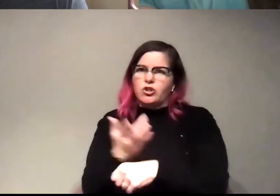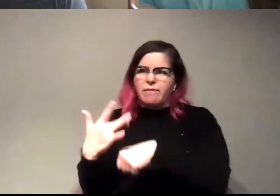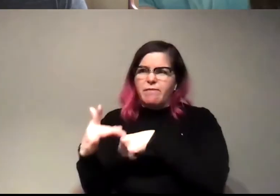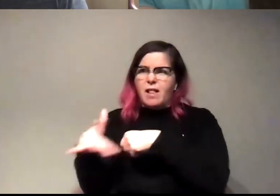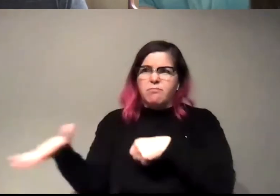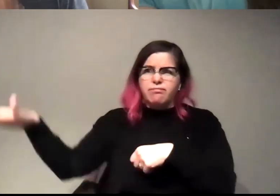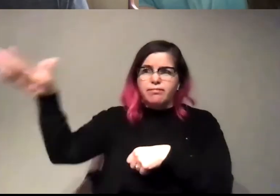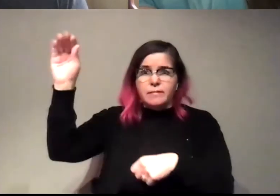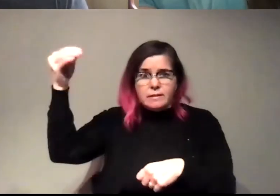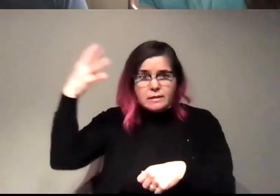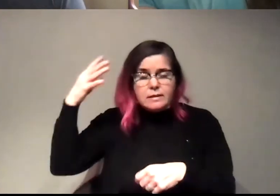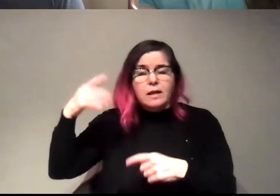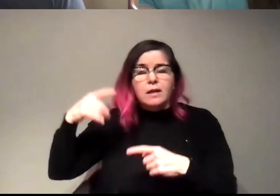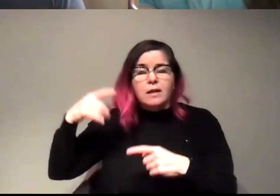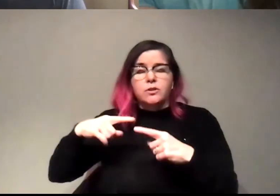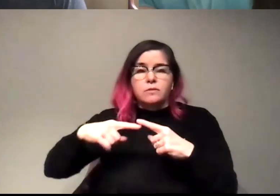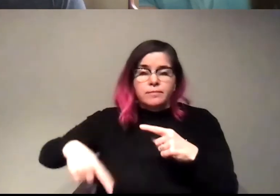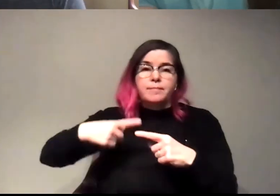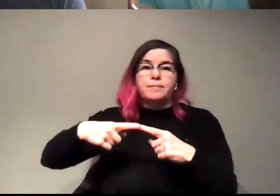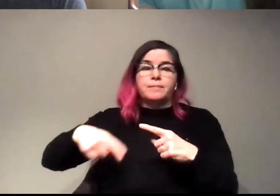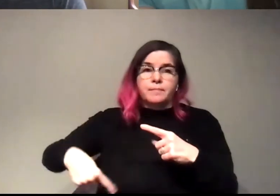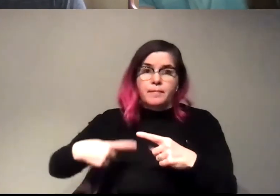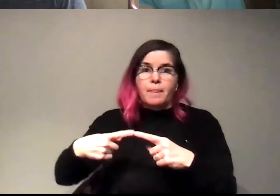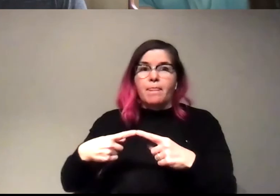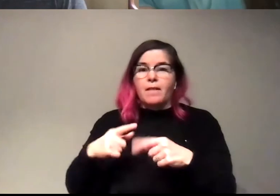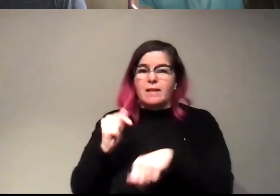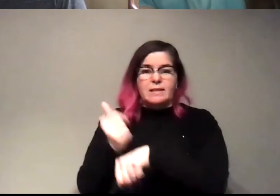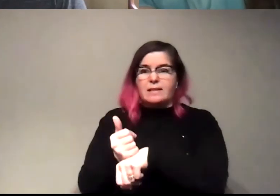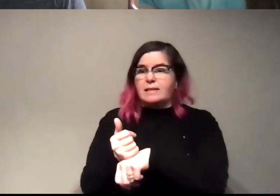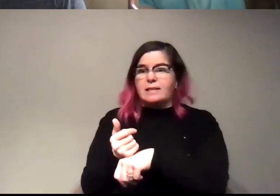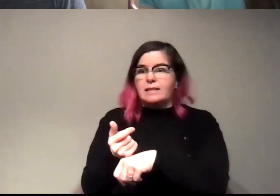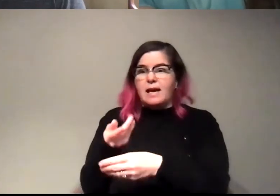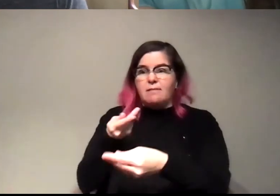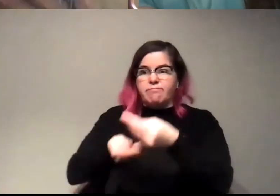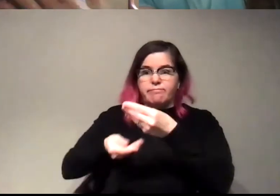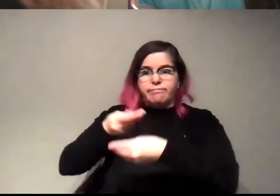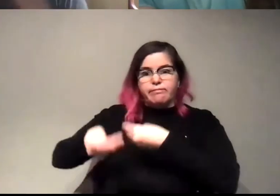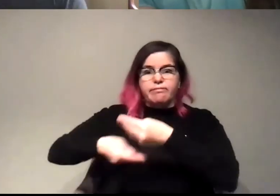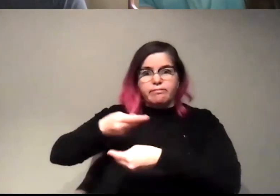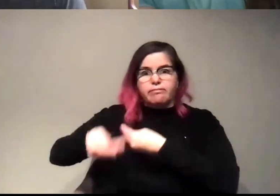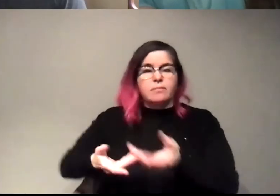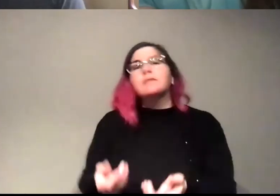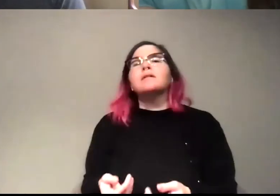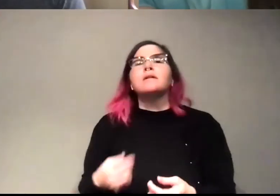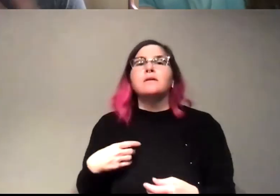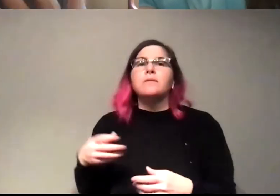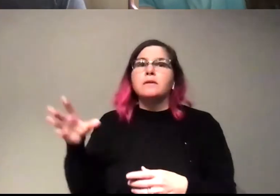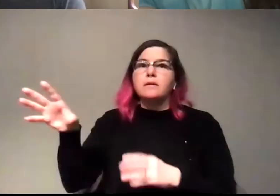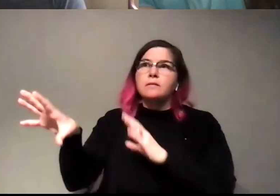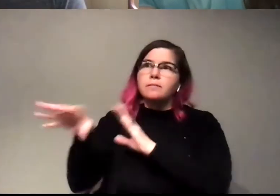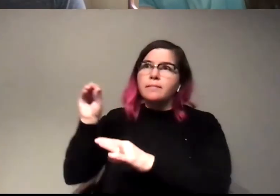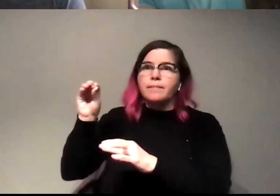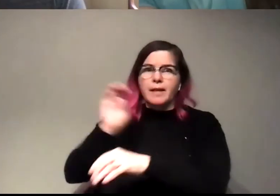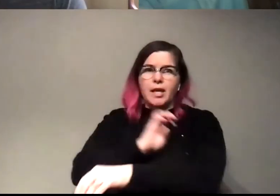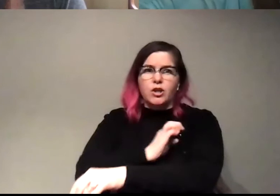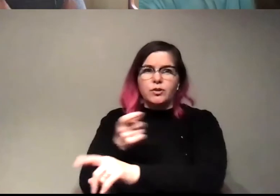sun to cycle a fixed pool of things, you know, we're, we're extracting energy from the sun, but like, that's very,